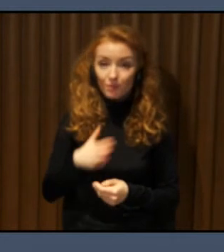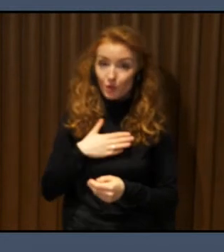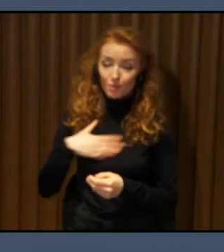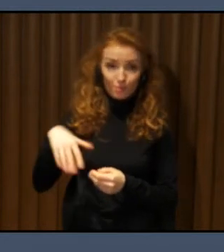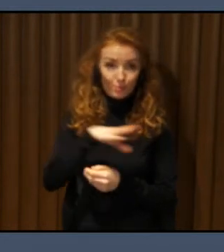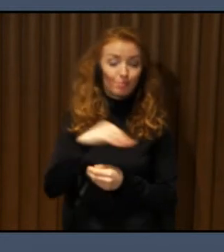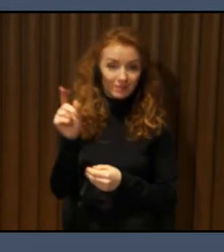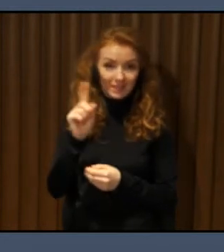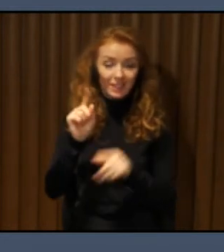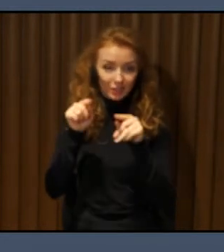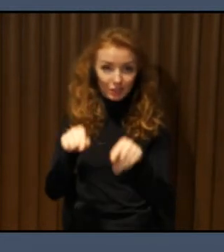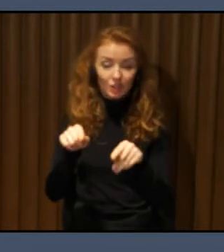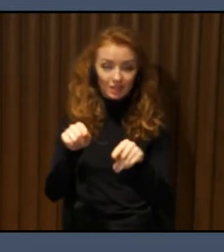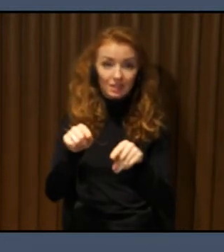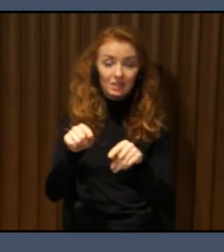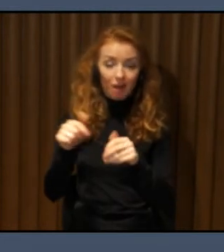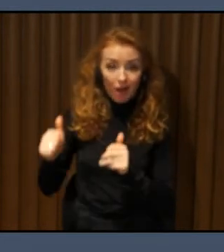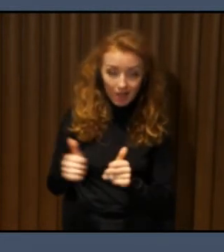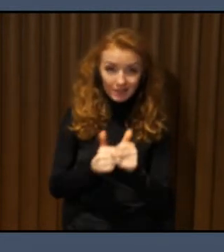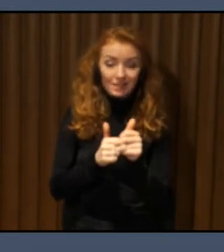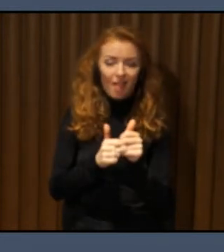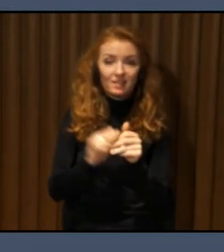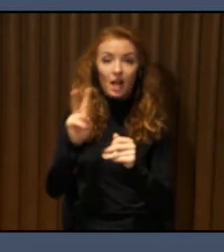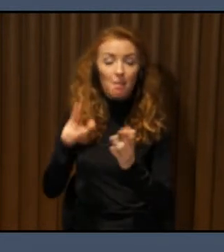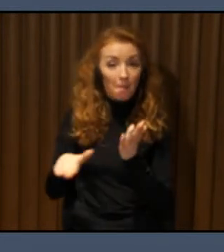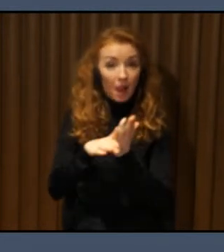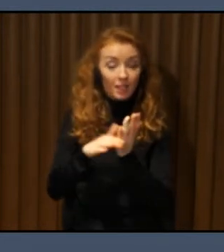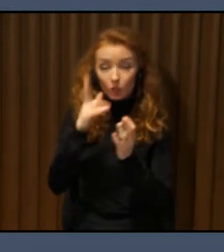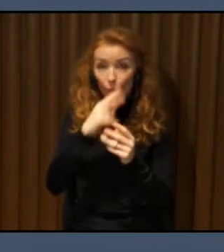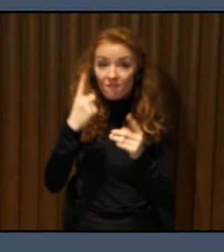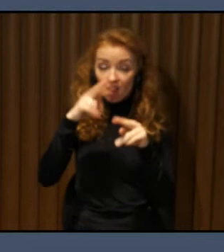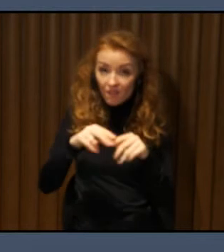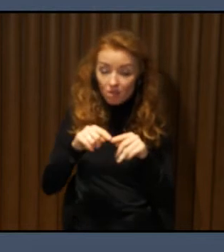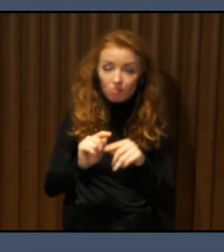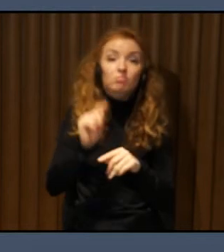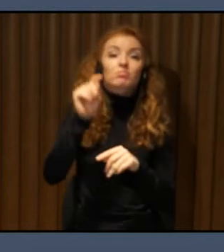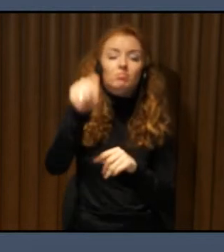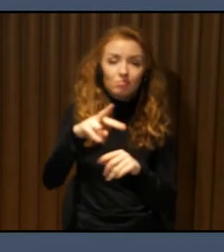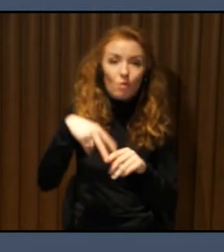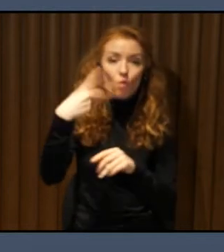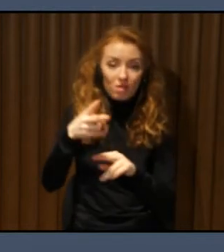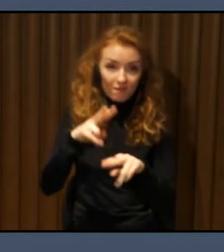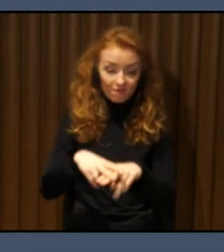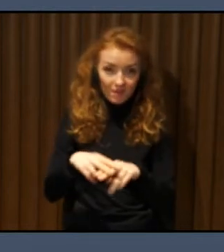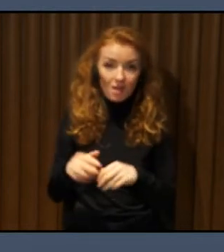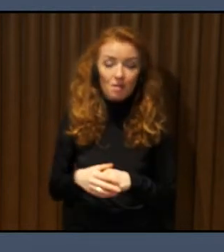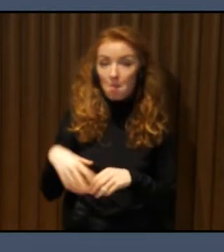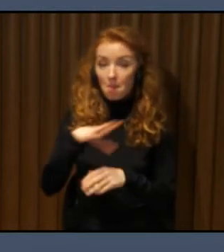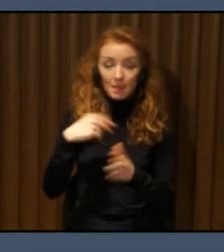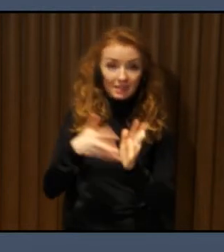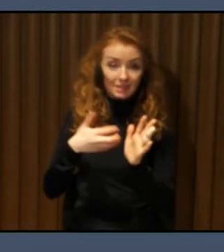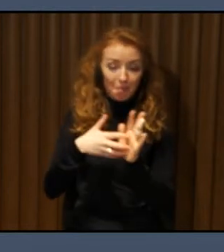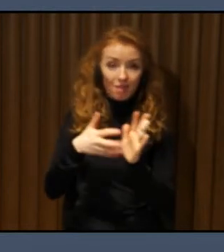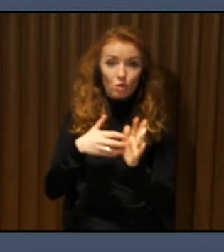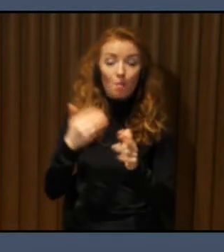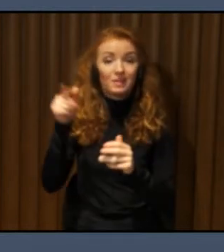help the end users through open data, through a good user experience, UX, UE, an